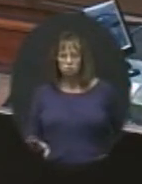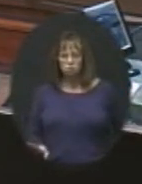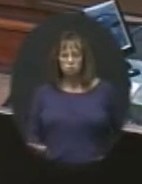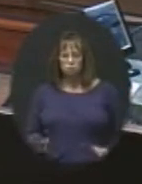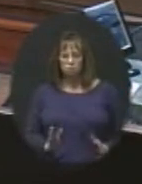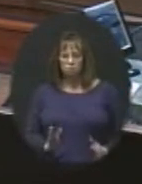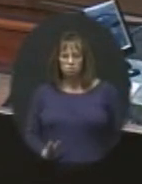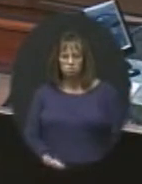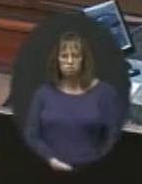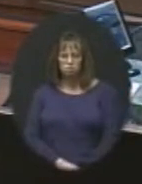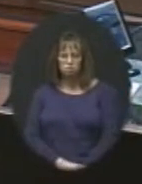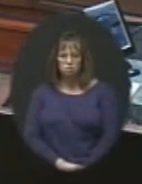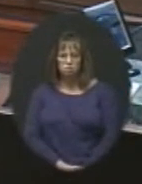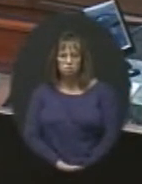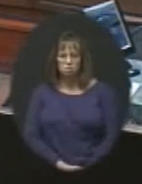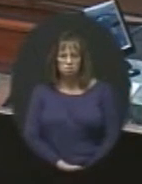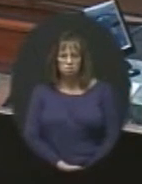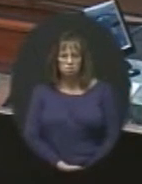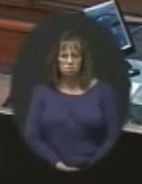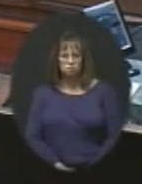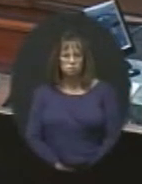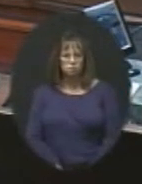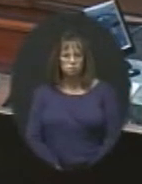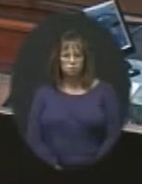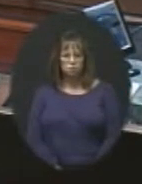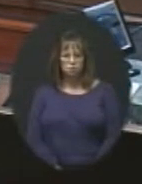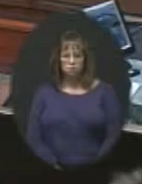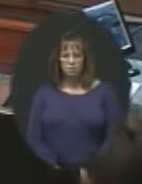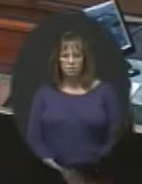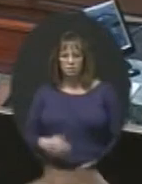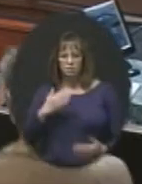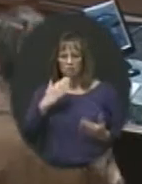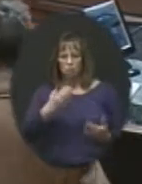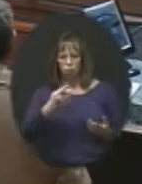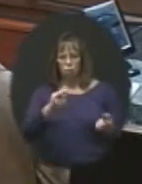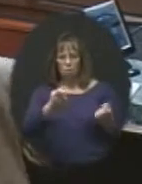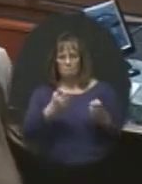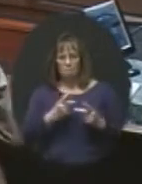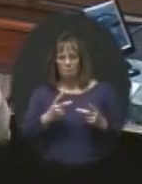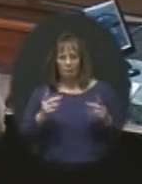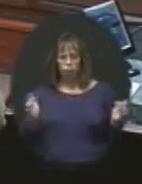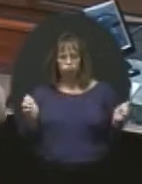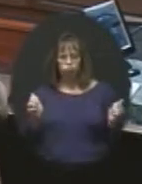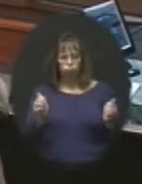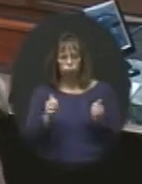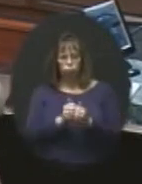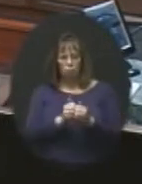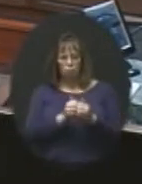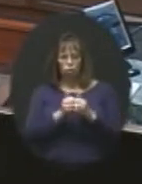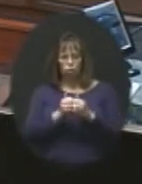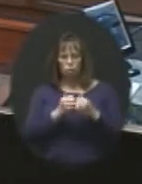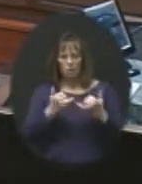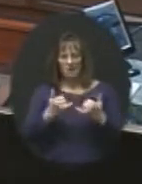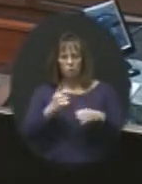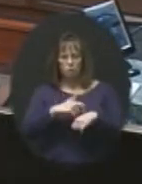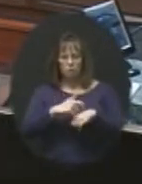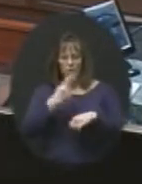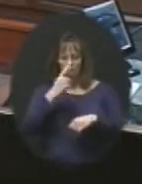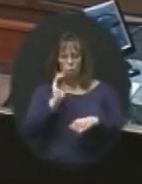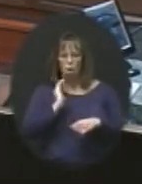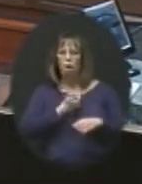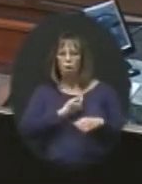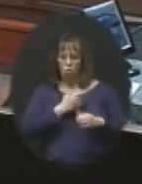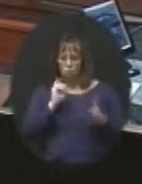Thank you for coming back together and it is now time for our